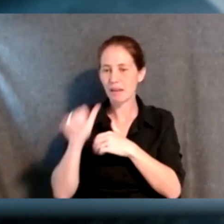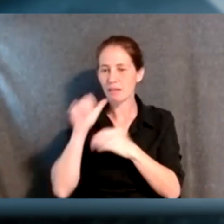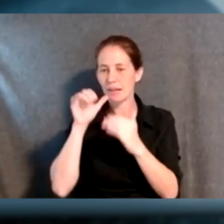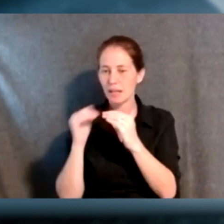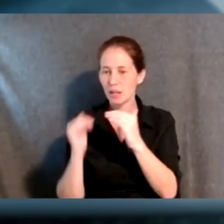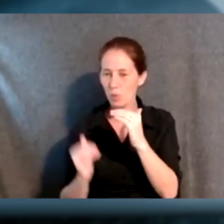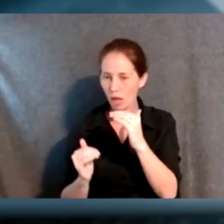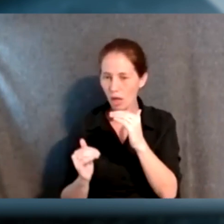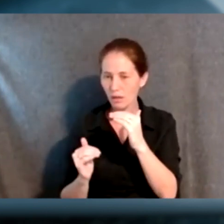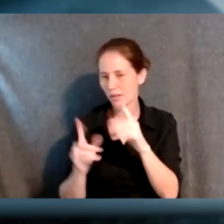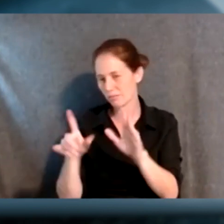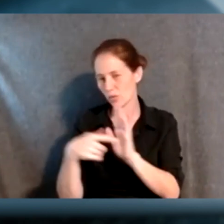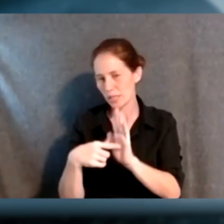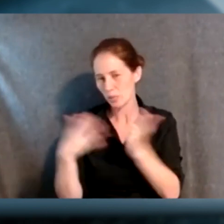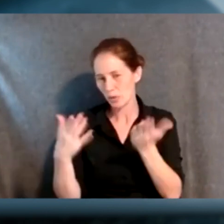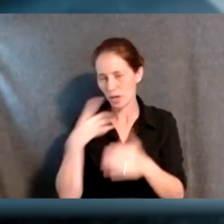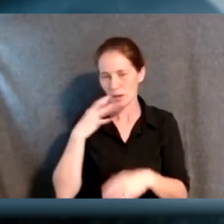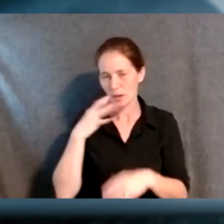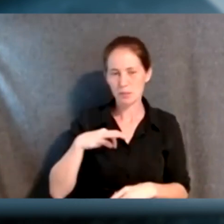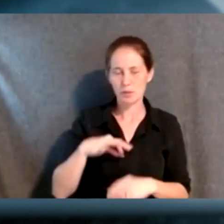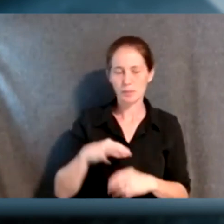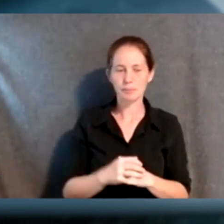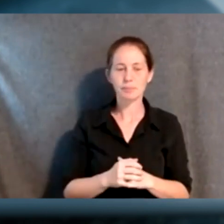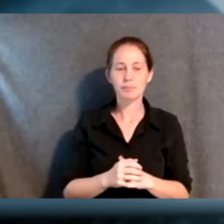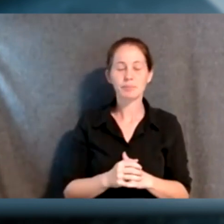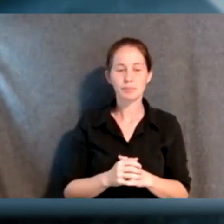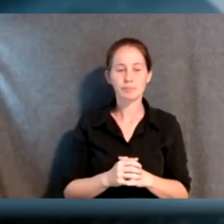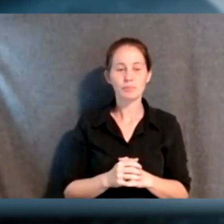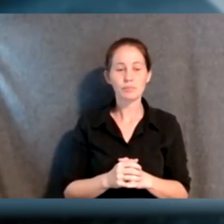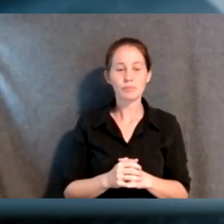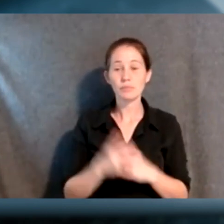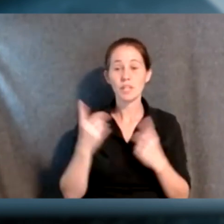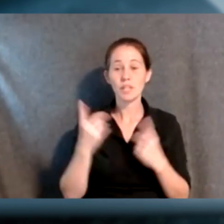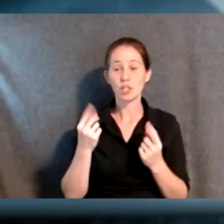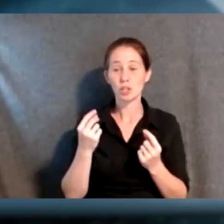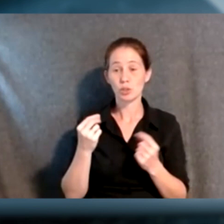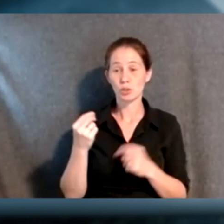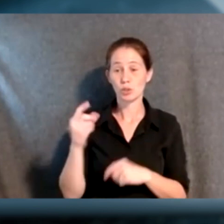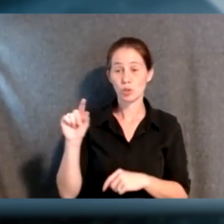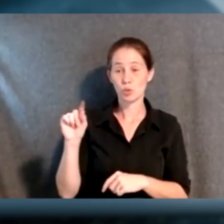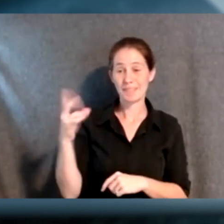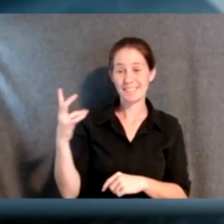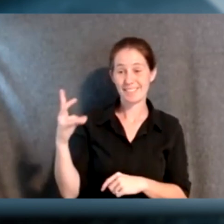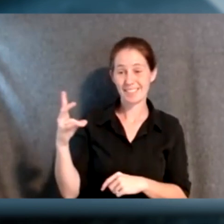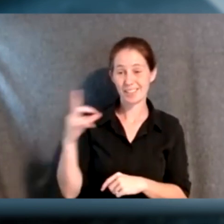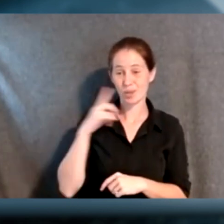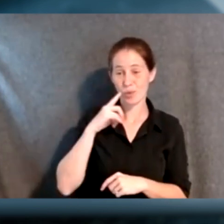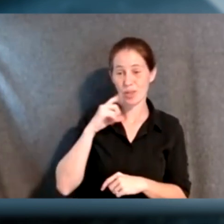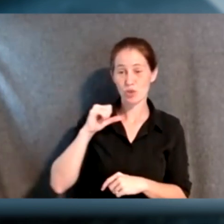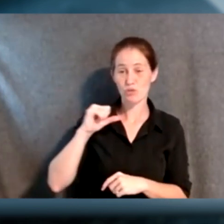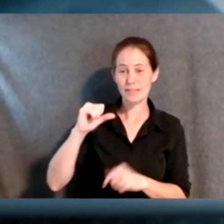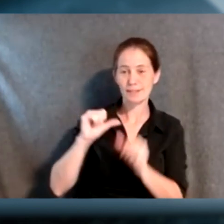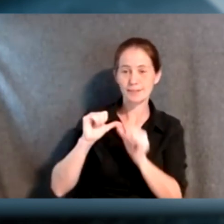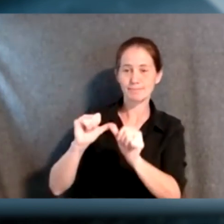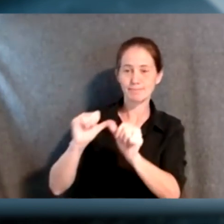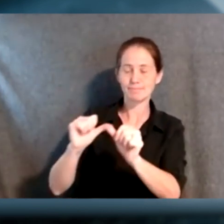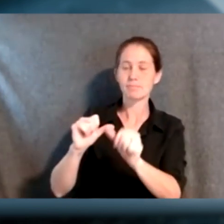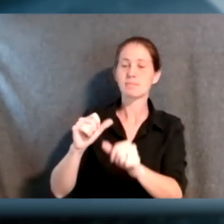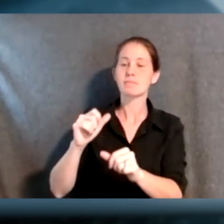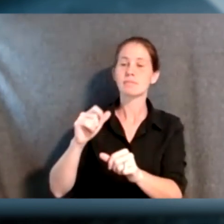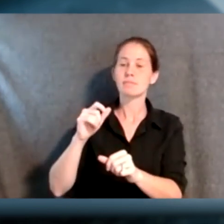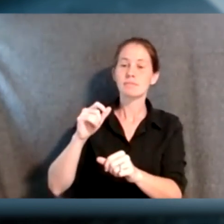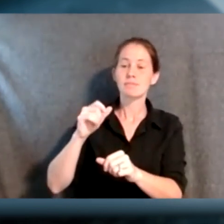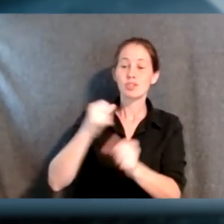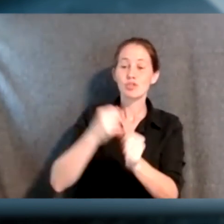inequality, for example, in Pittsburgh. And what we did in 2017 with the resilience strategy was try to figure out, okay, we